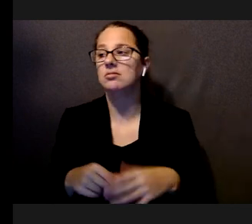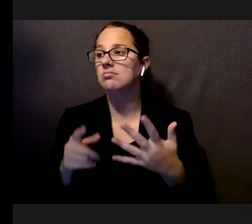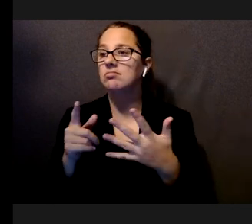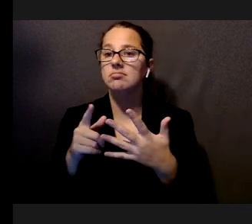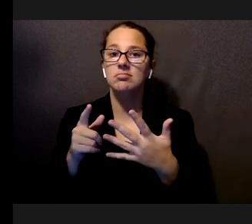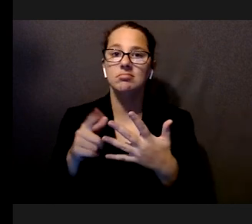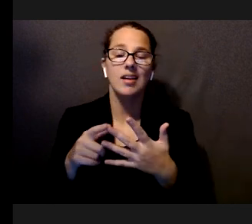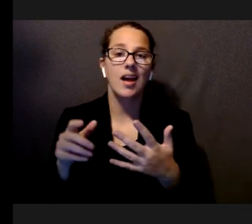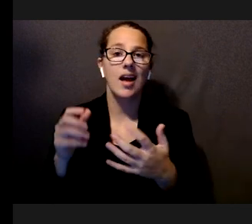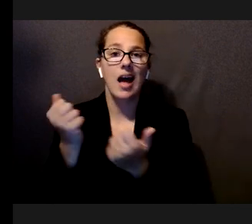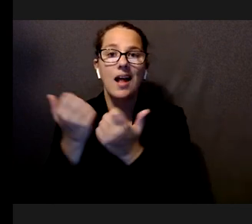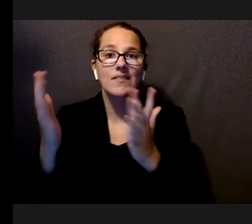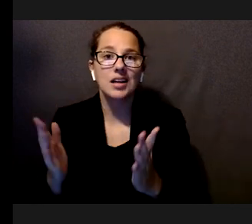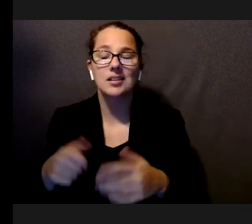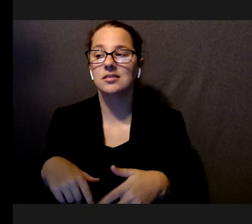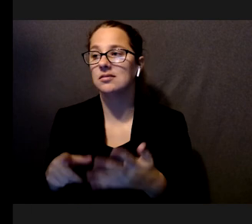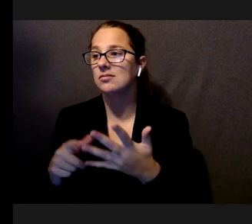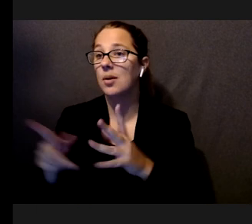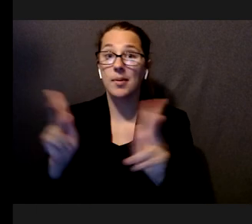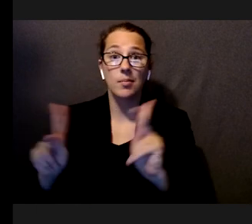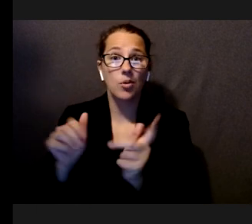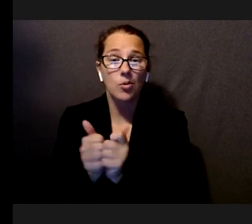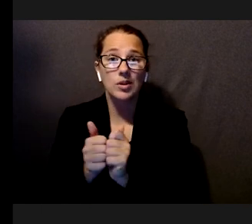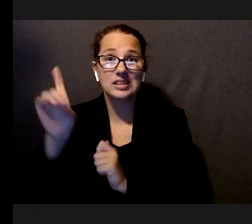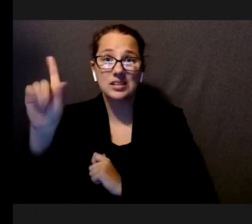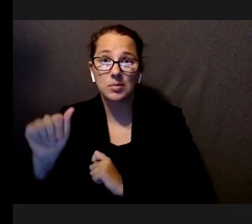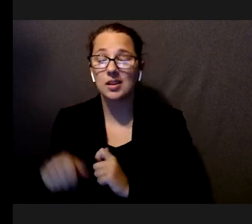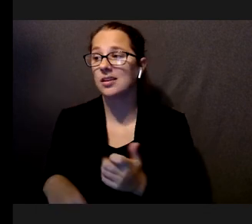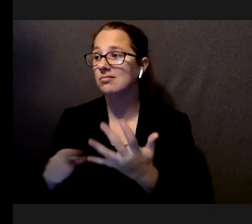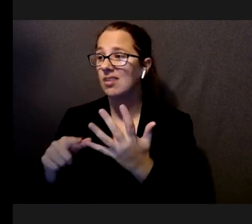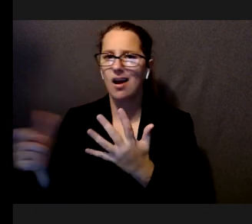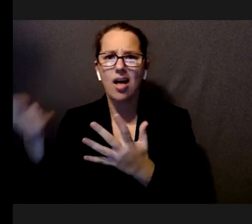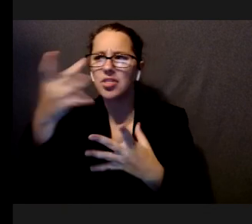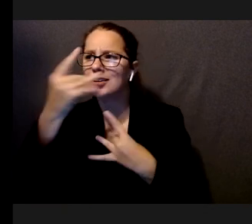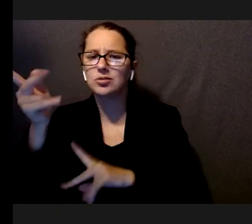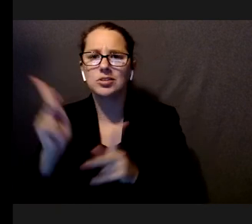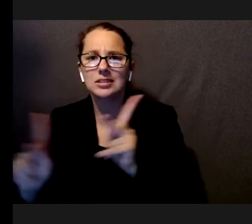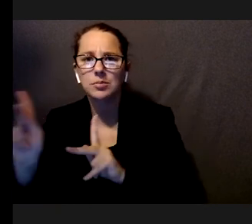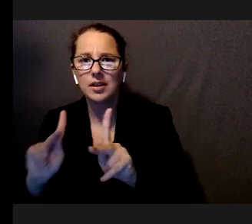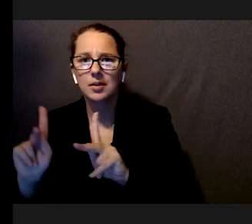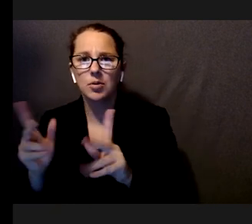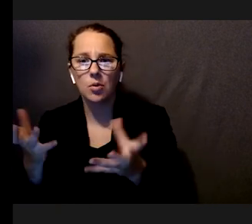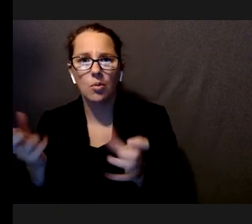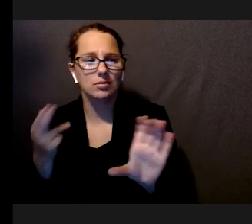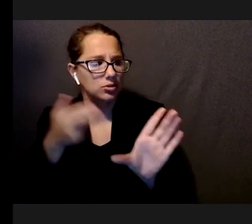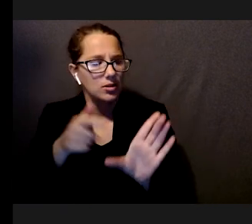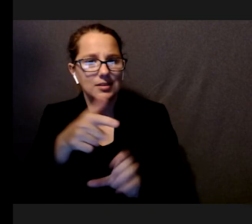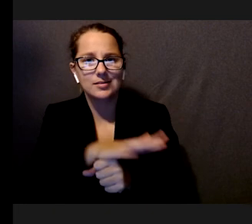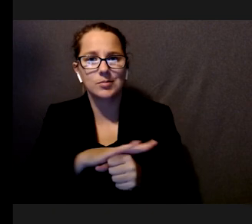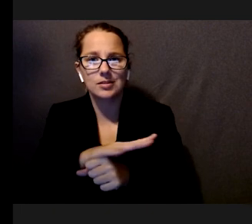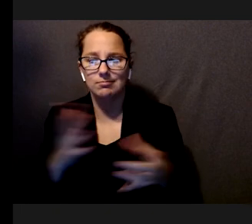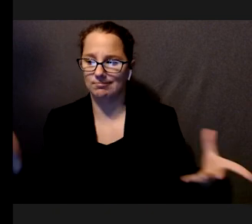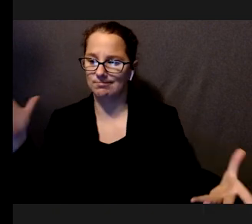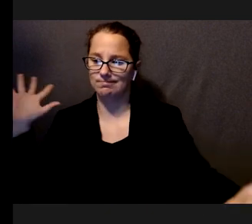advocates, people with disabilities, and anyone else who is interested and engaged in this